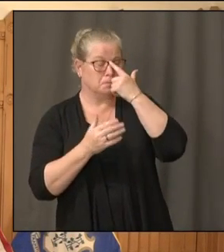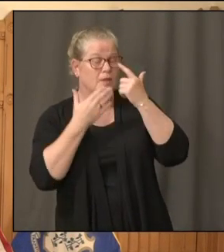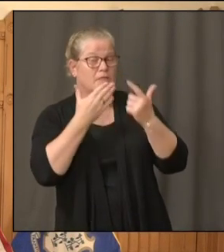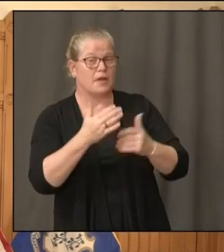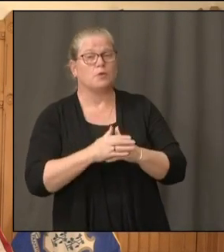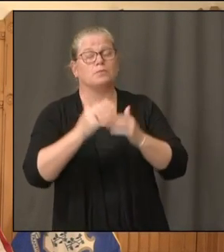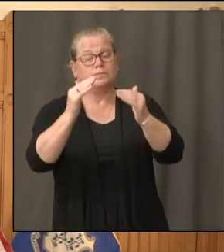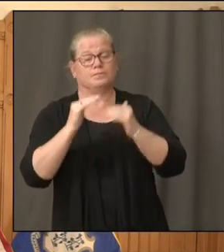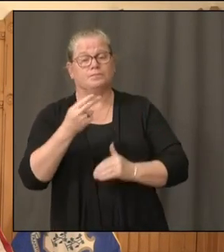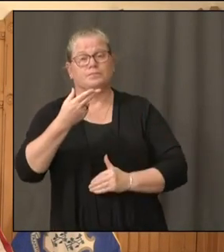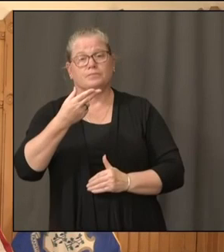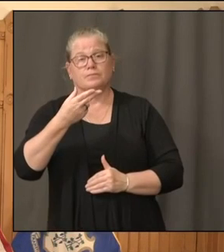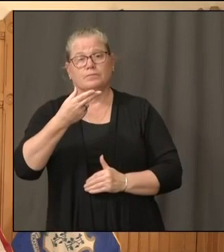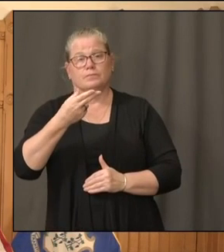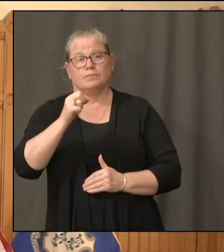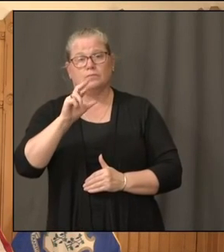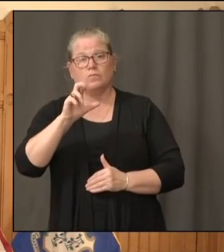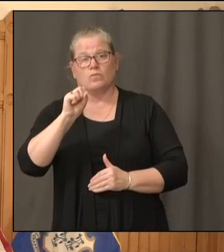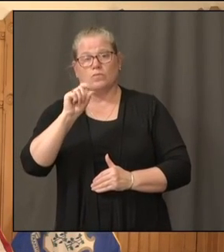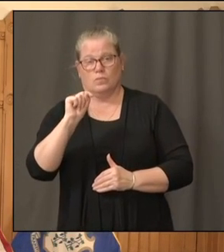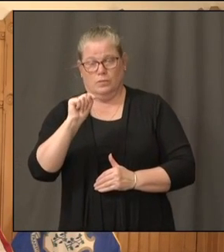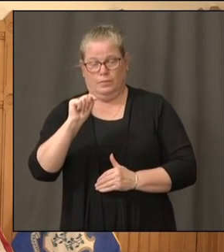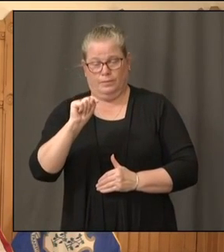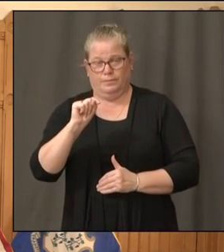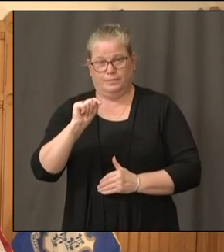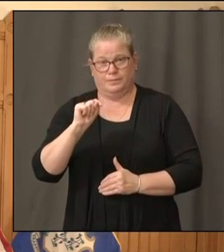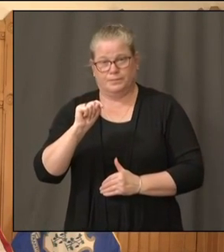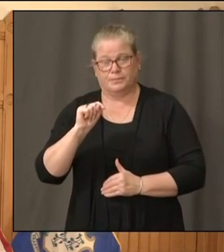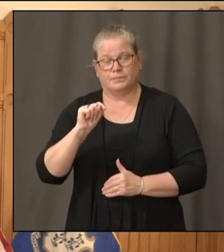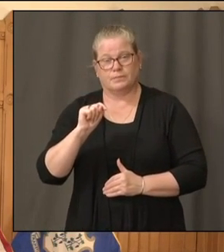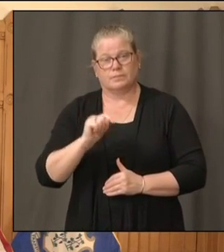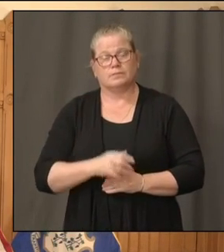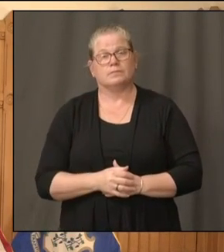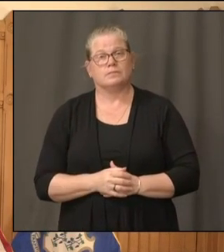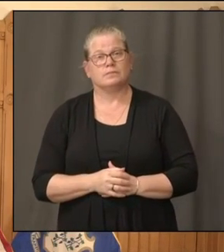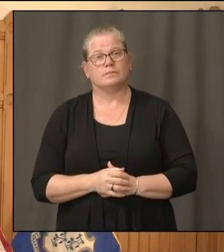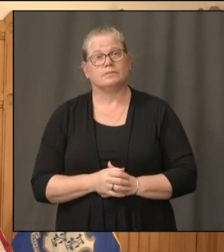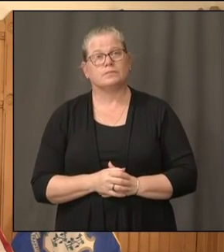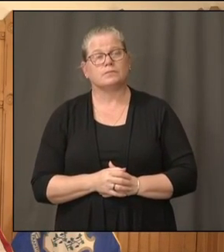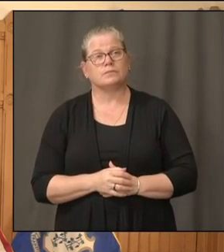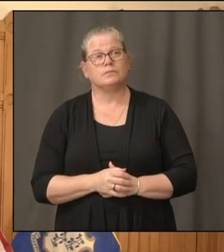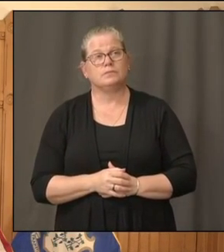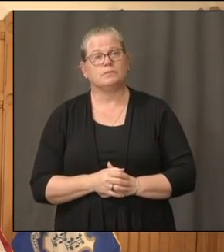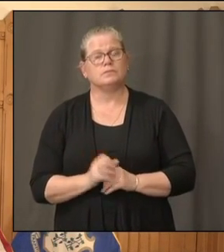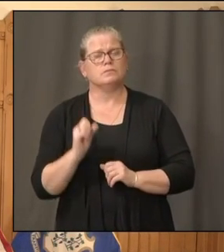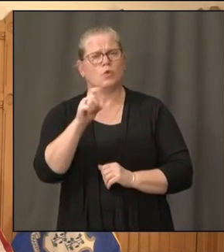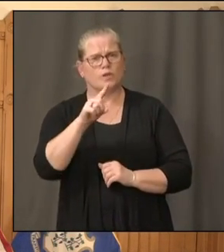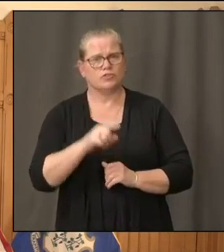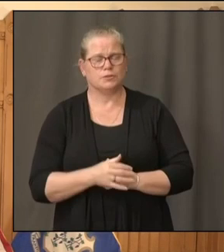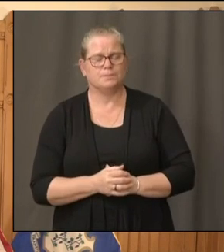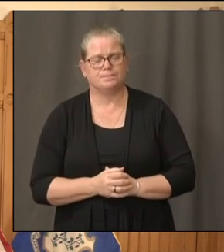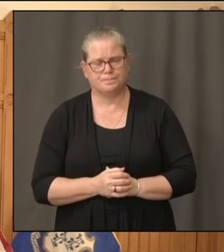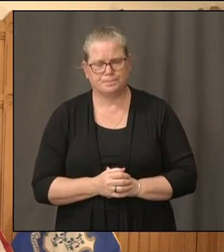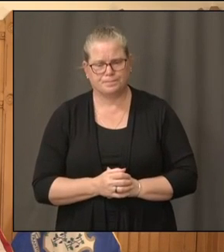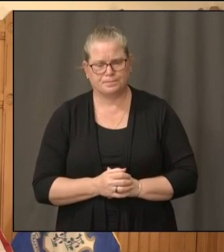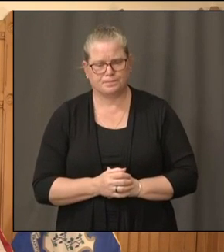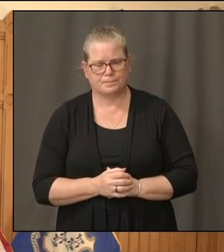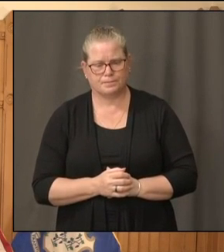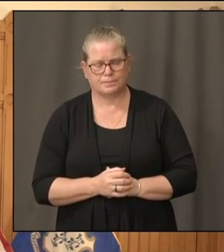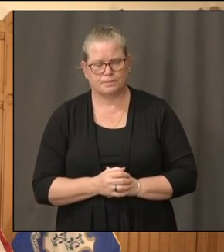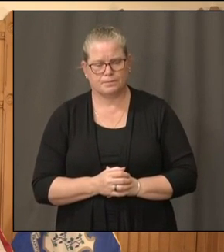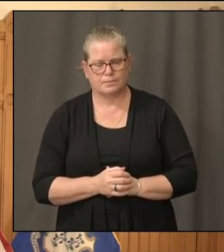Hi, Governor. It's Caitlin Kraselt. A couple of questions for you. The first is regarding the